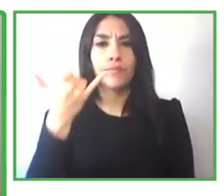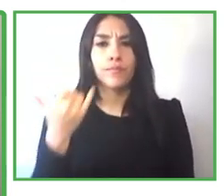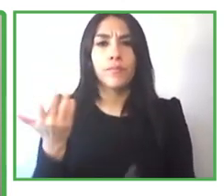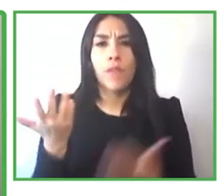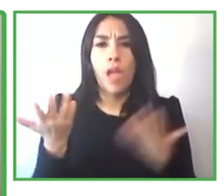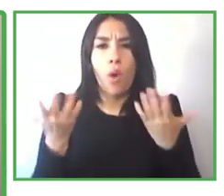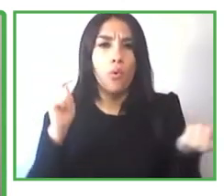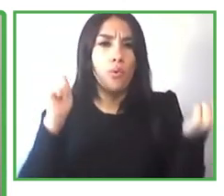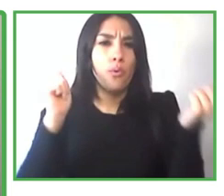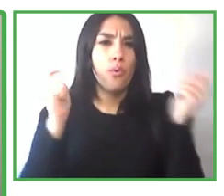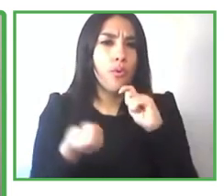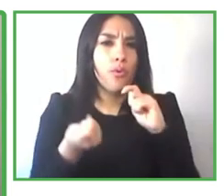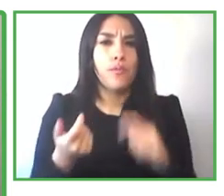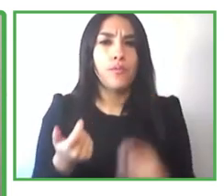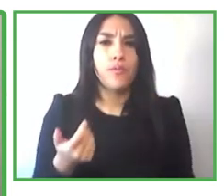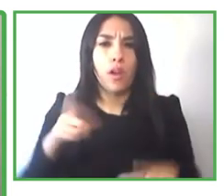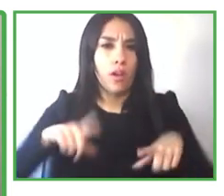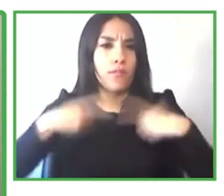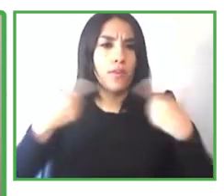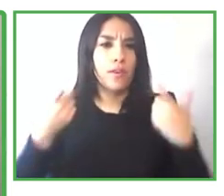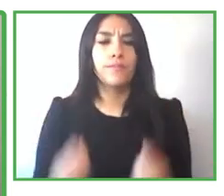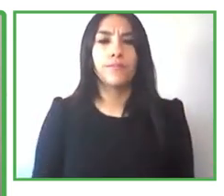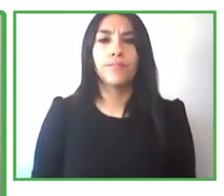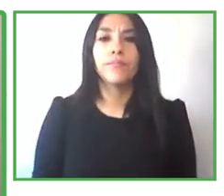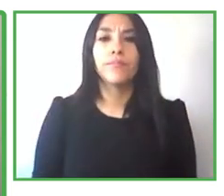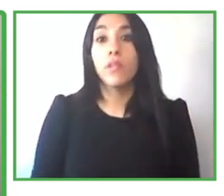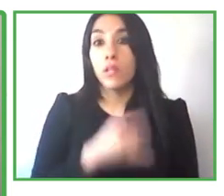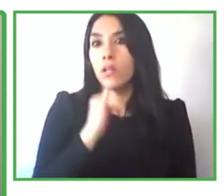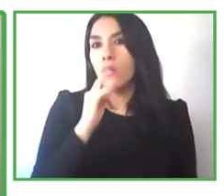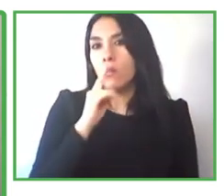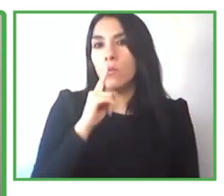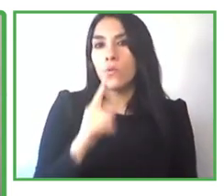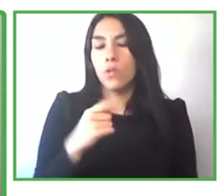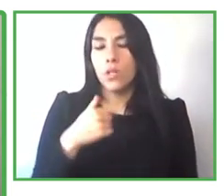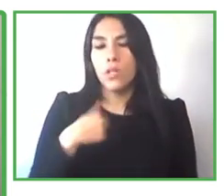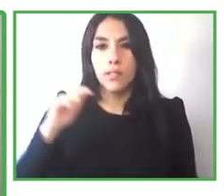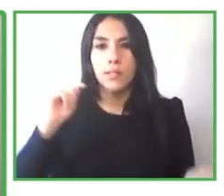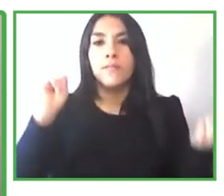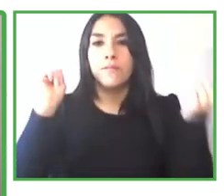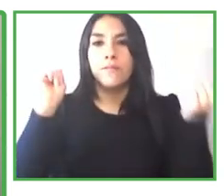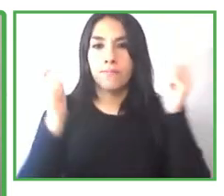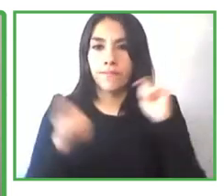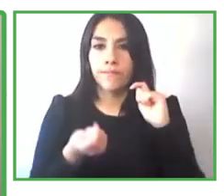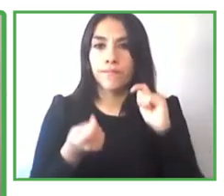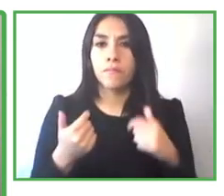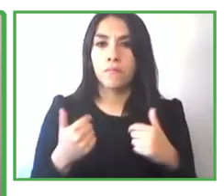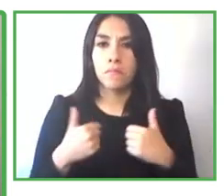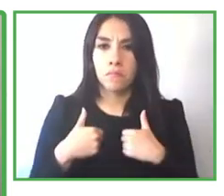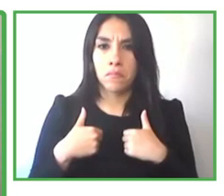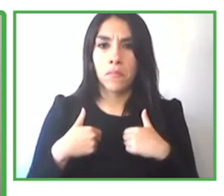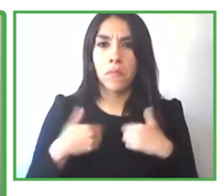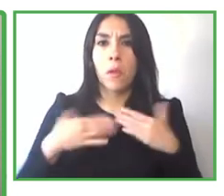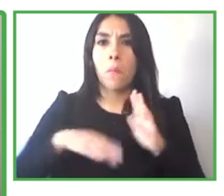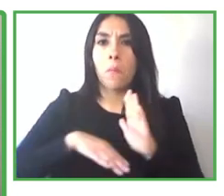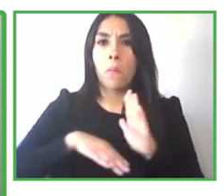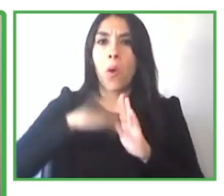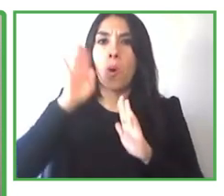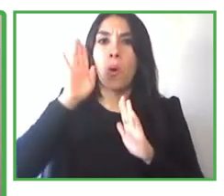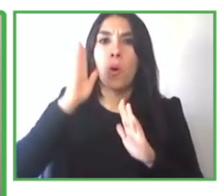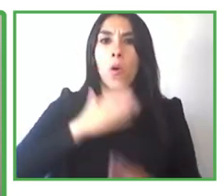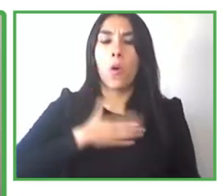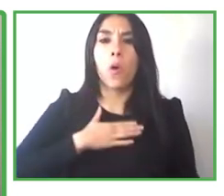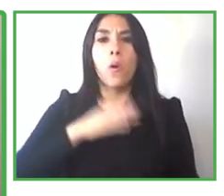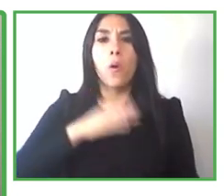uh my confidence has just soared since i started in trinity and my confidence has just soared even more since i started in ey